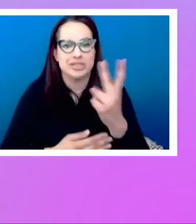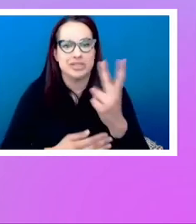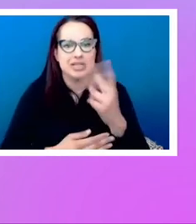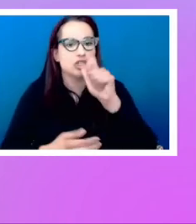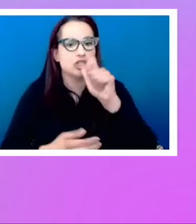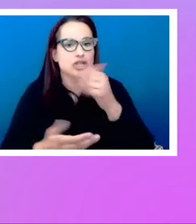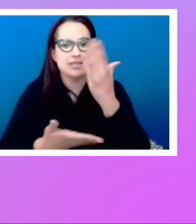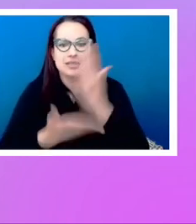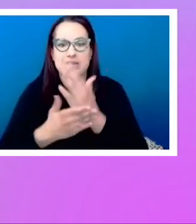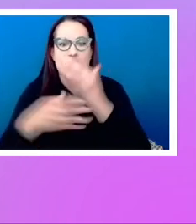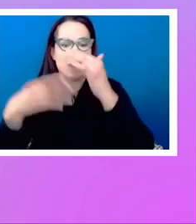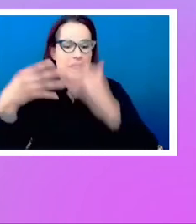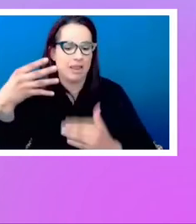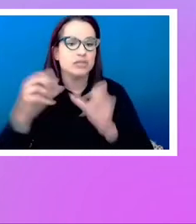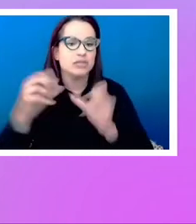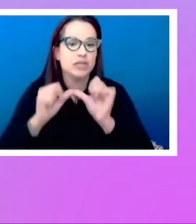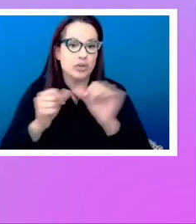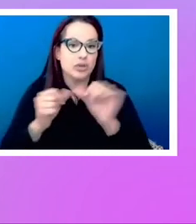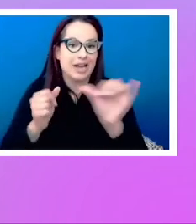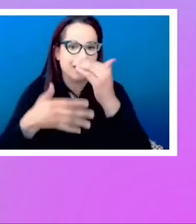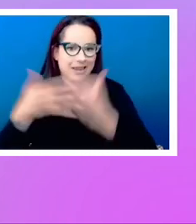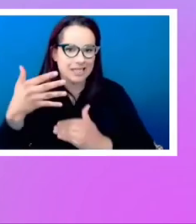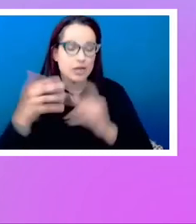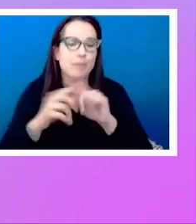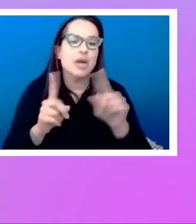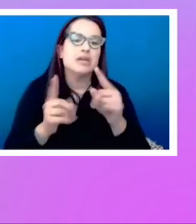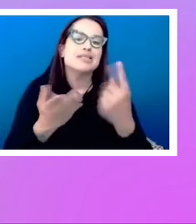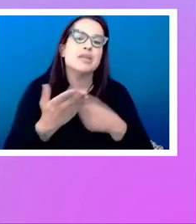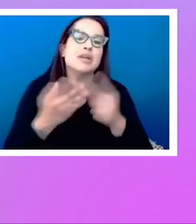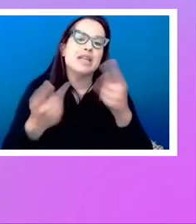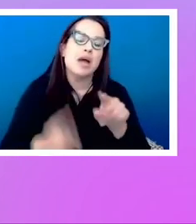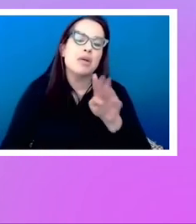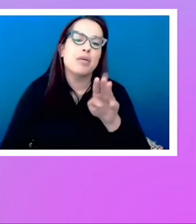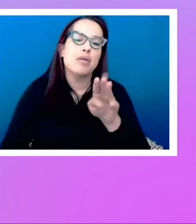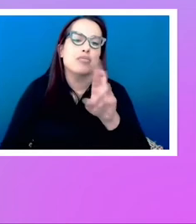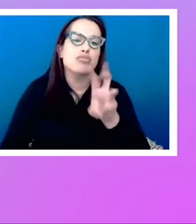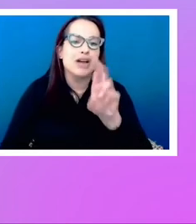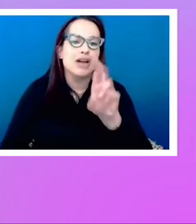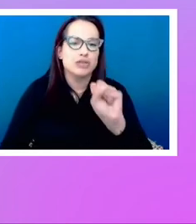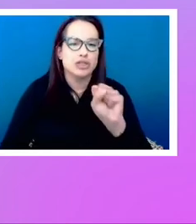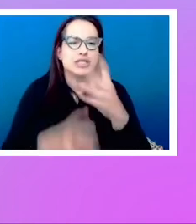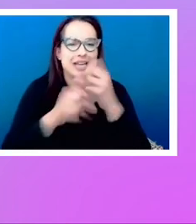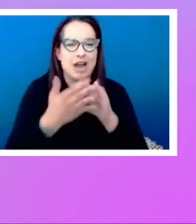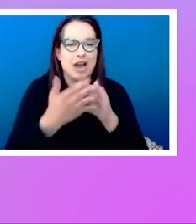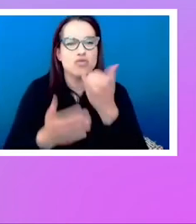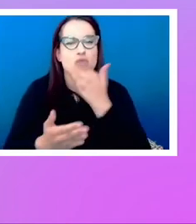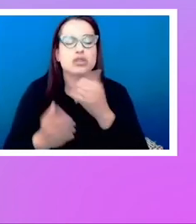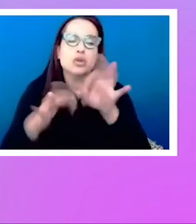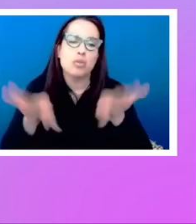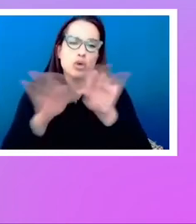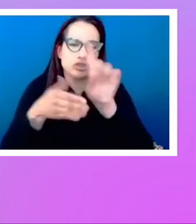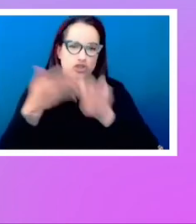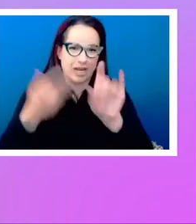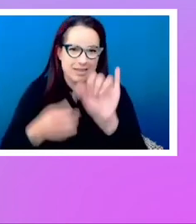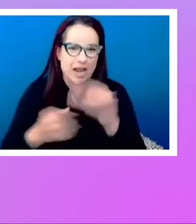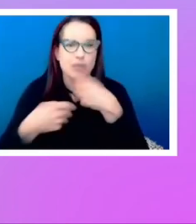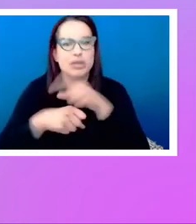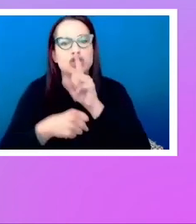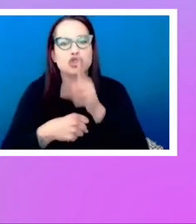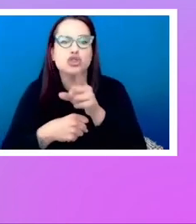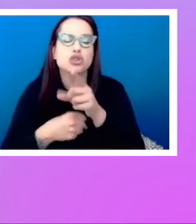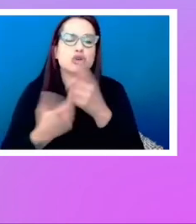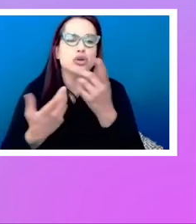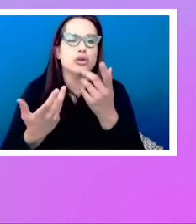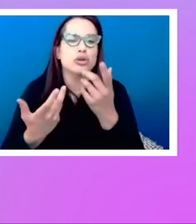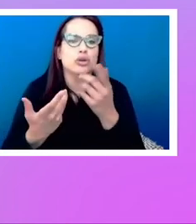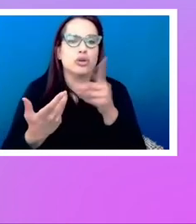list being a list, for example. But browsers sometimes get that wrong. So do check that, make sure that, you know,